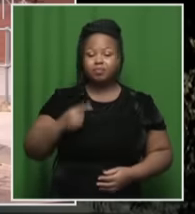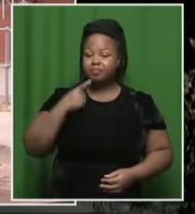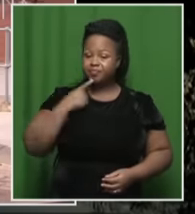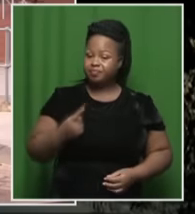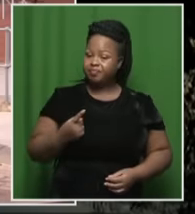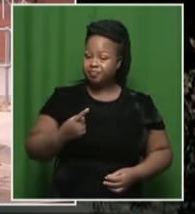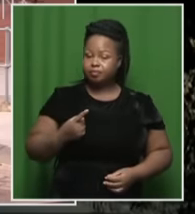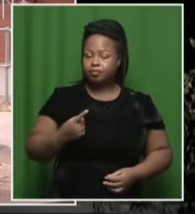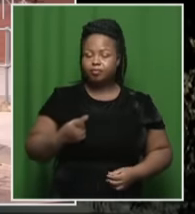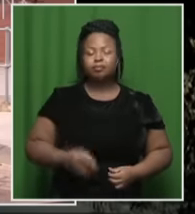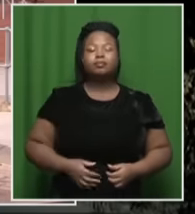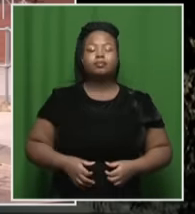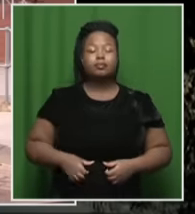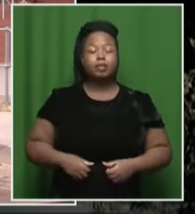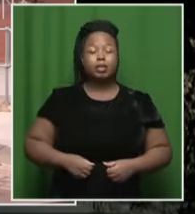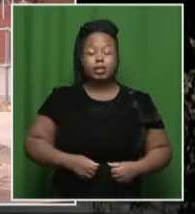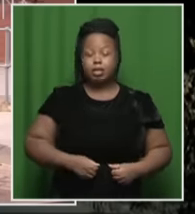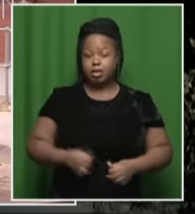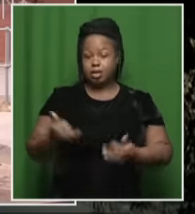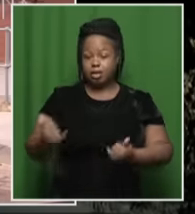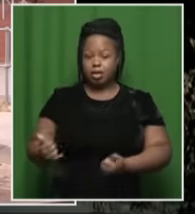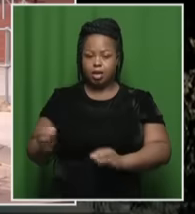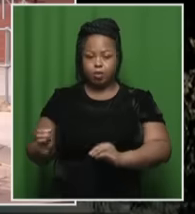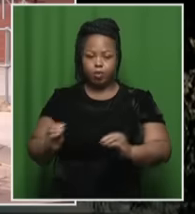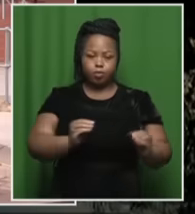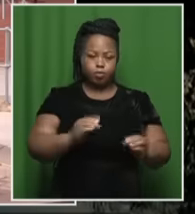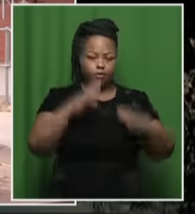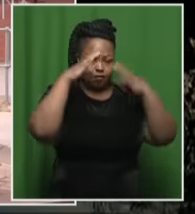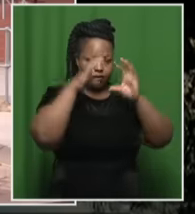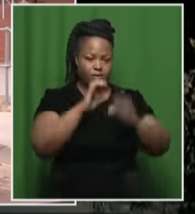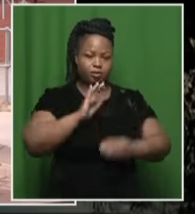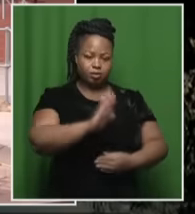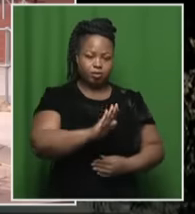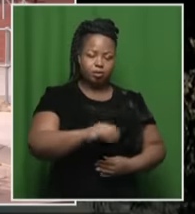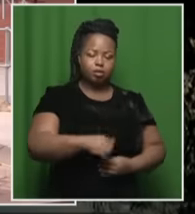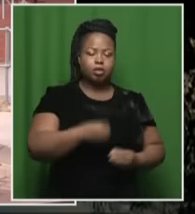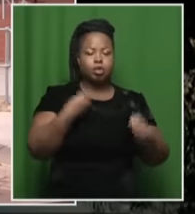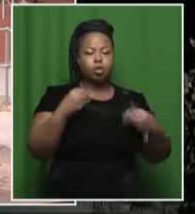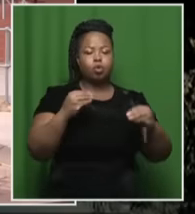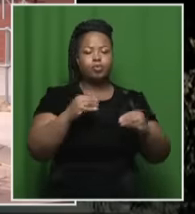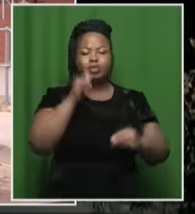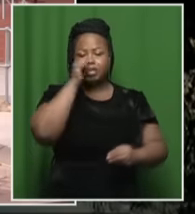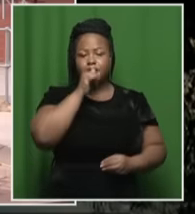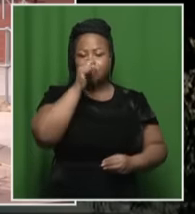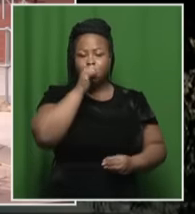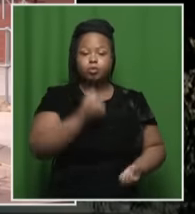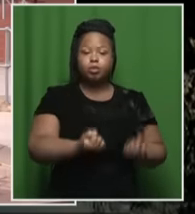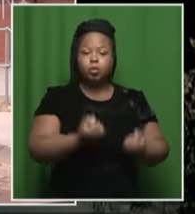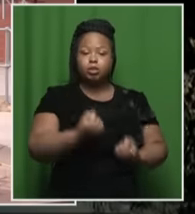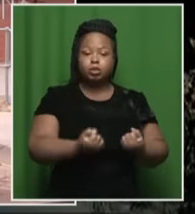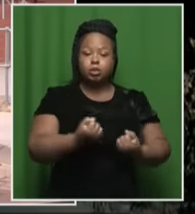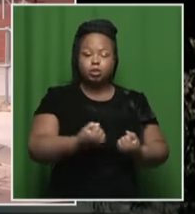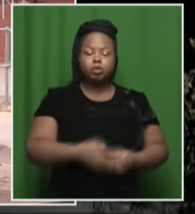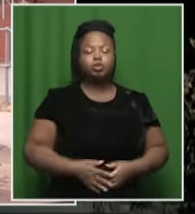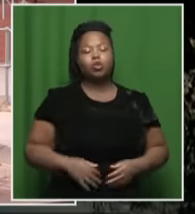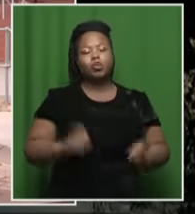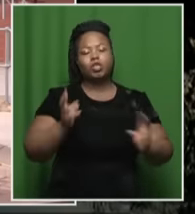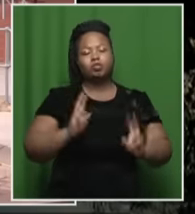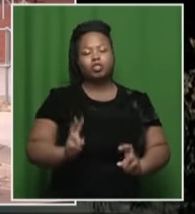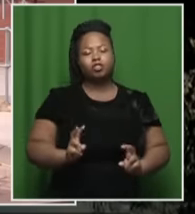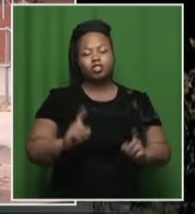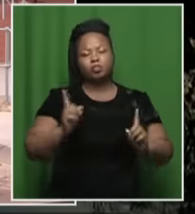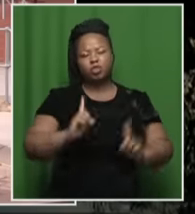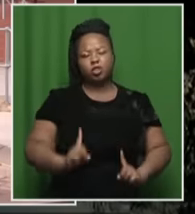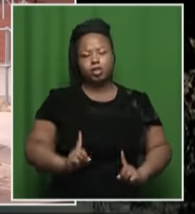that particular action now moves to the Commercial Crimes Court, which is, of course, a specialised court where Kani Mapanga